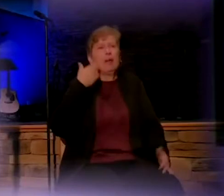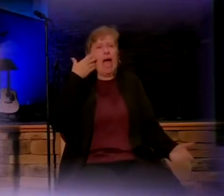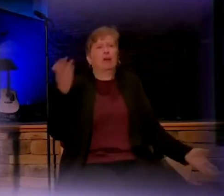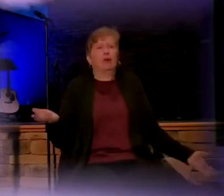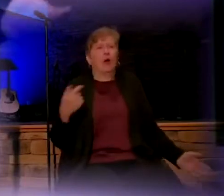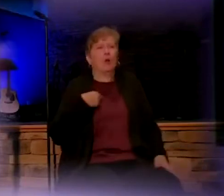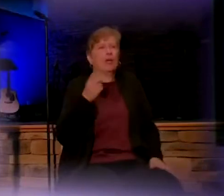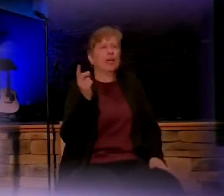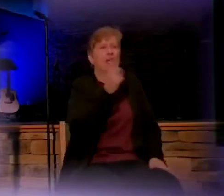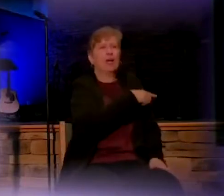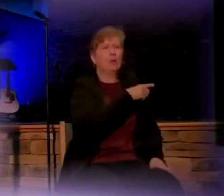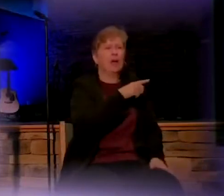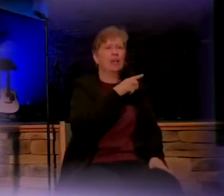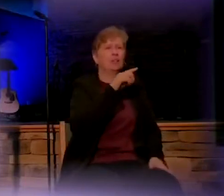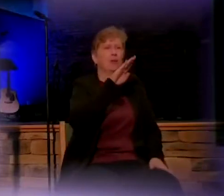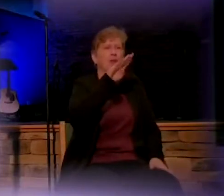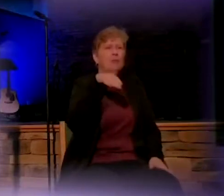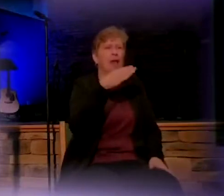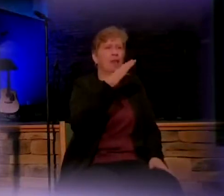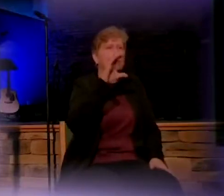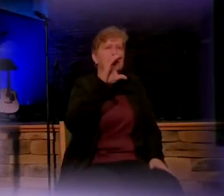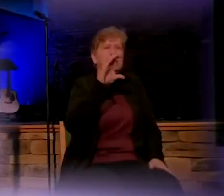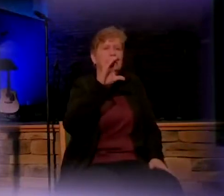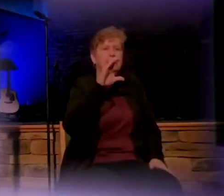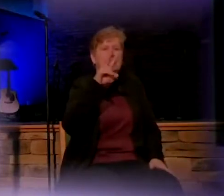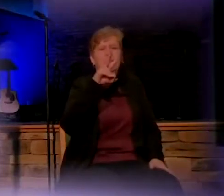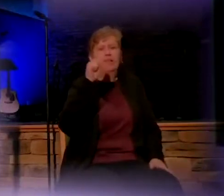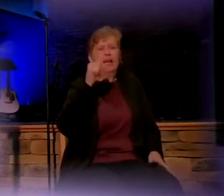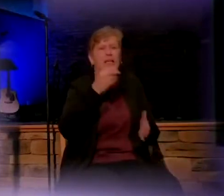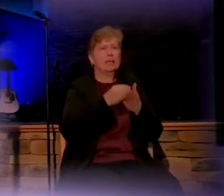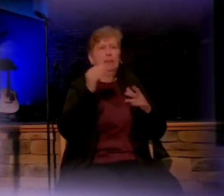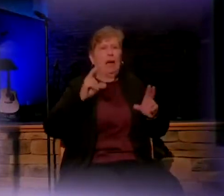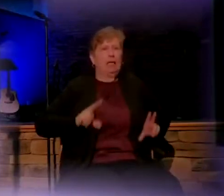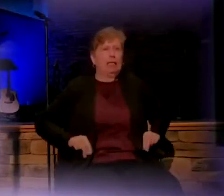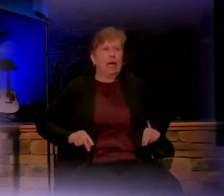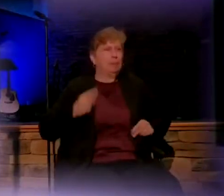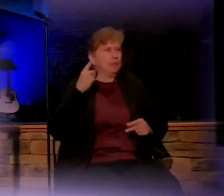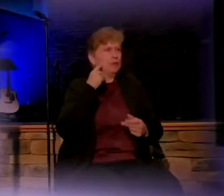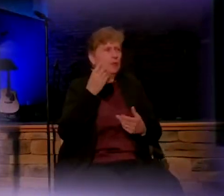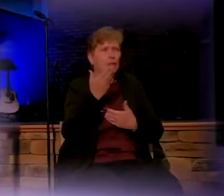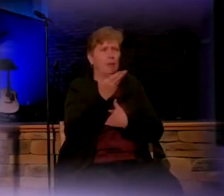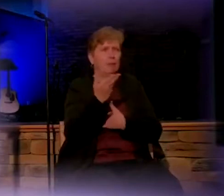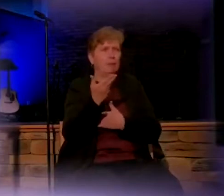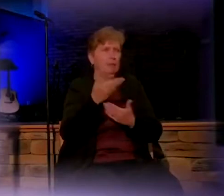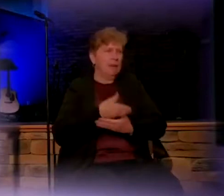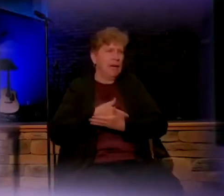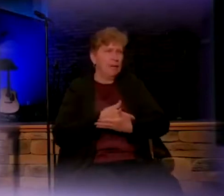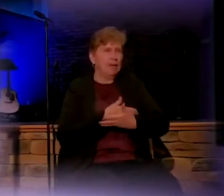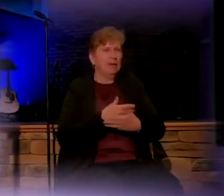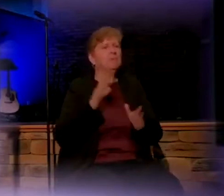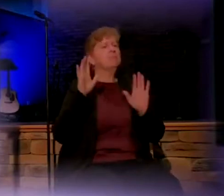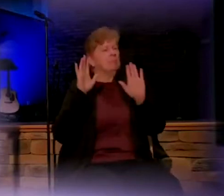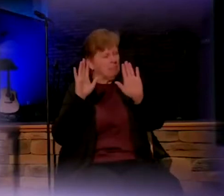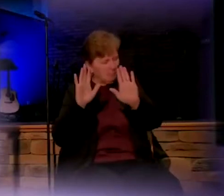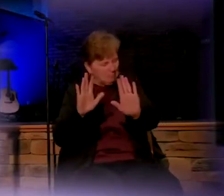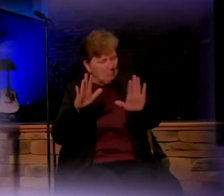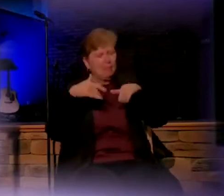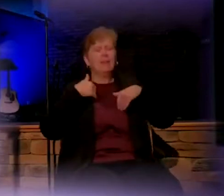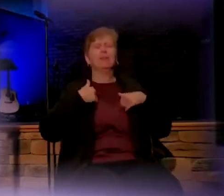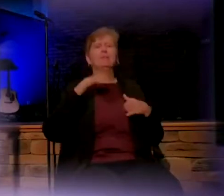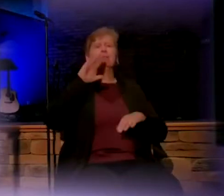He went to the Bethlehem CVS to buy diapers for the baby or something like that, but then my son, he saved the day, okay?